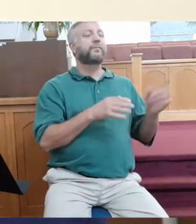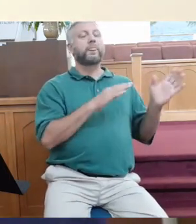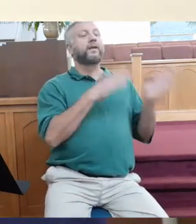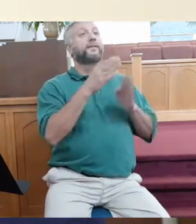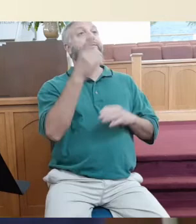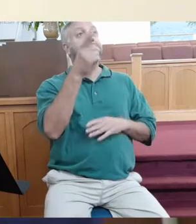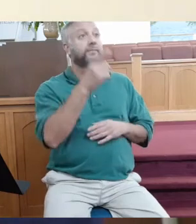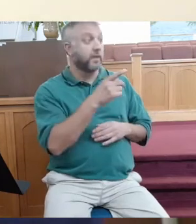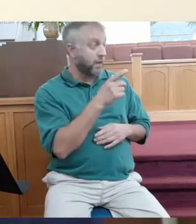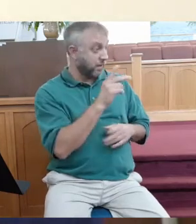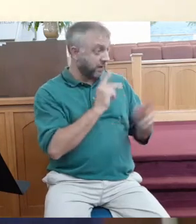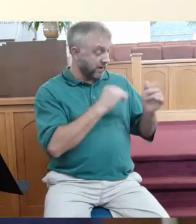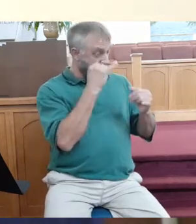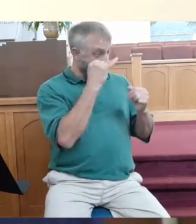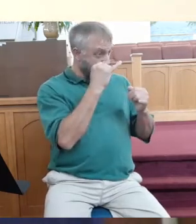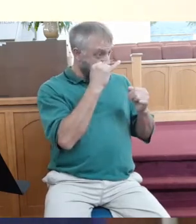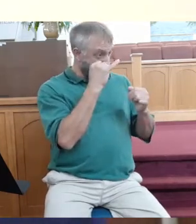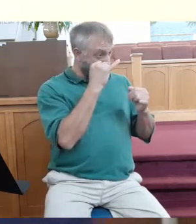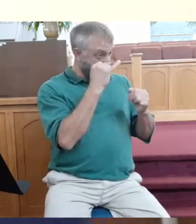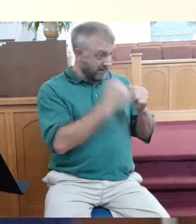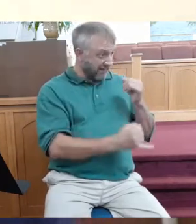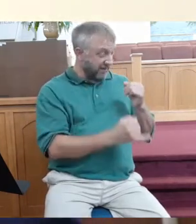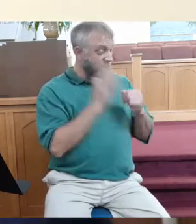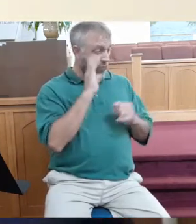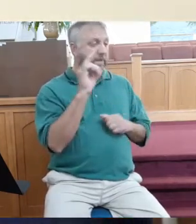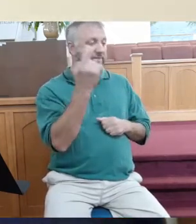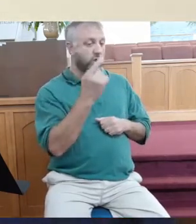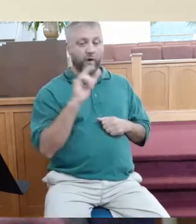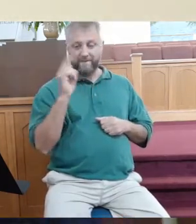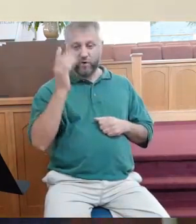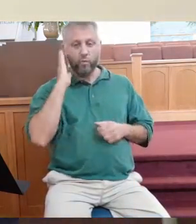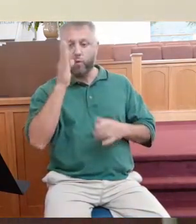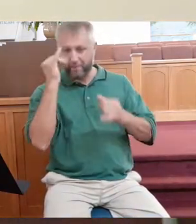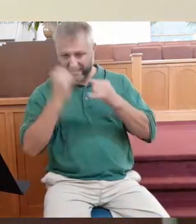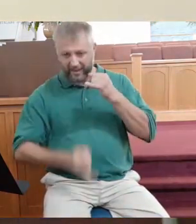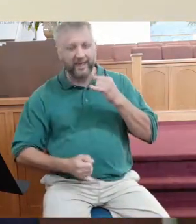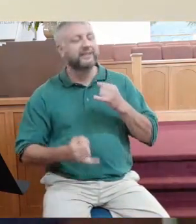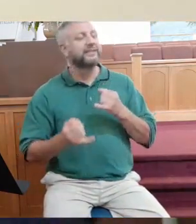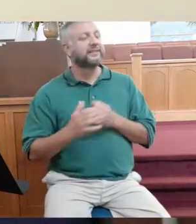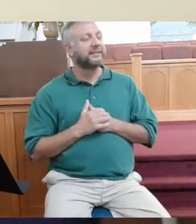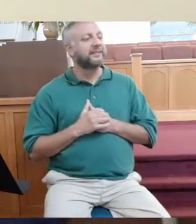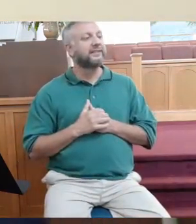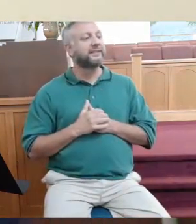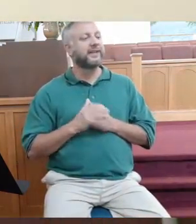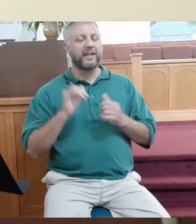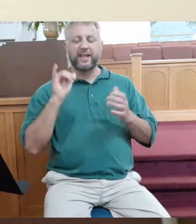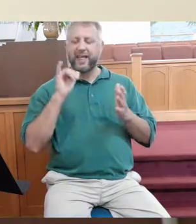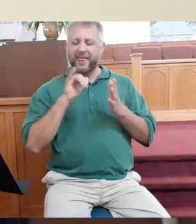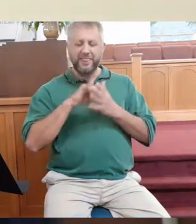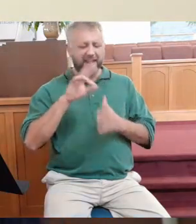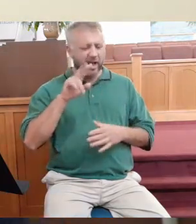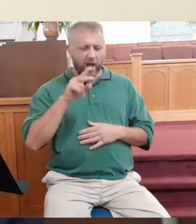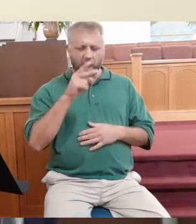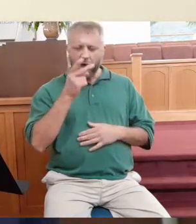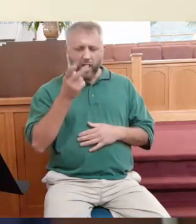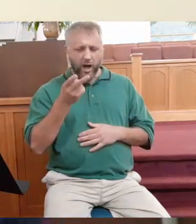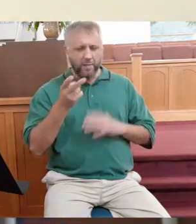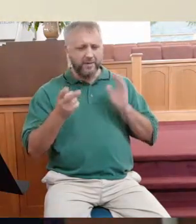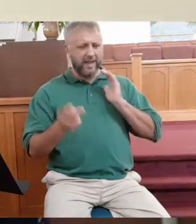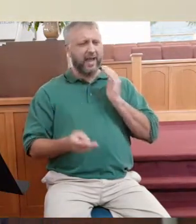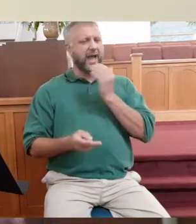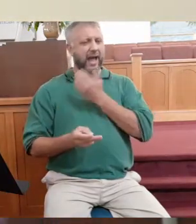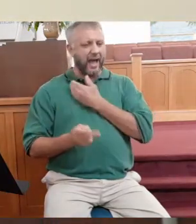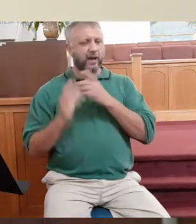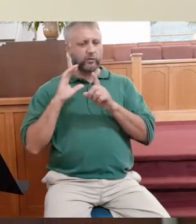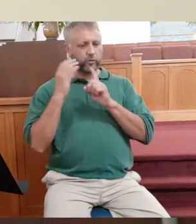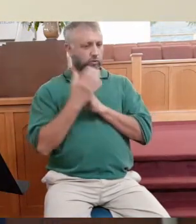last. And many who are last will be first. That works in opposition to what we think